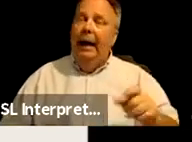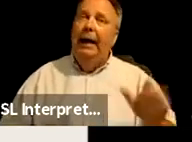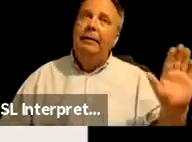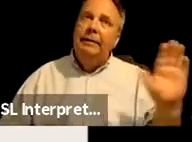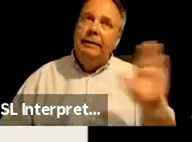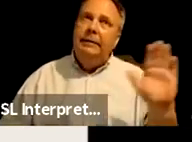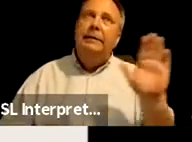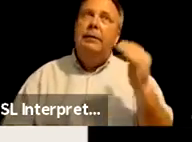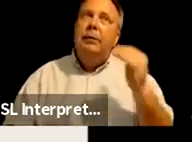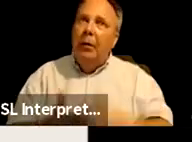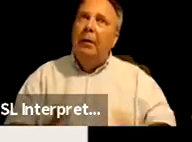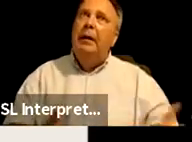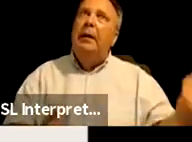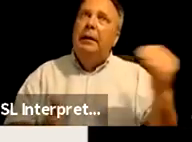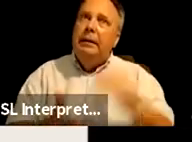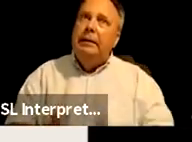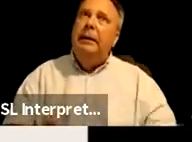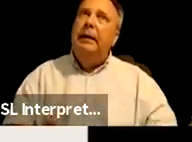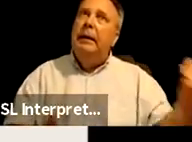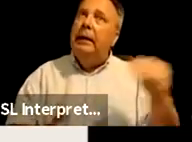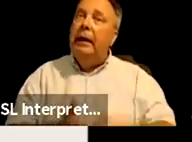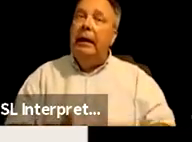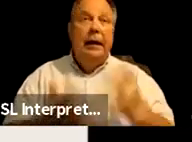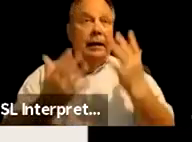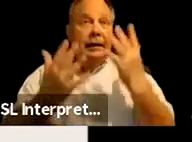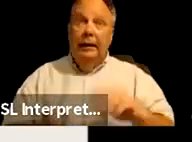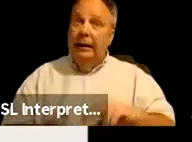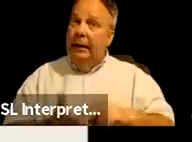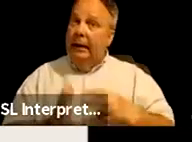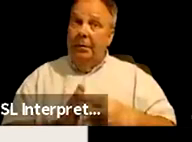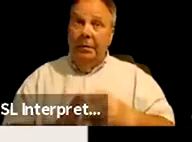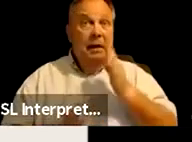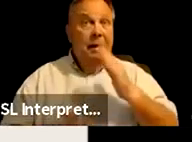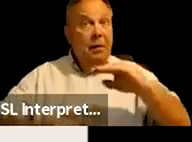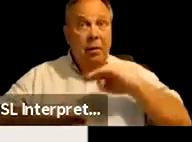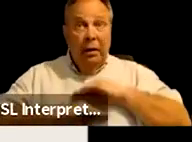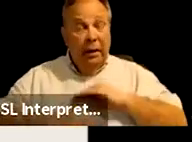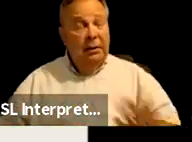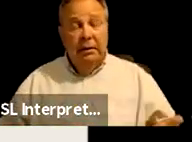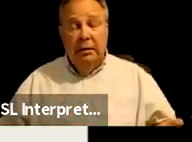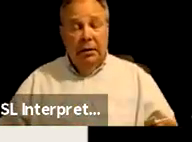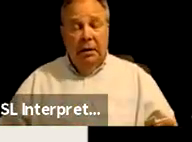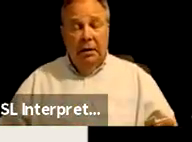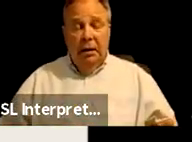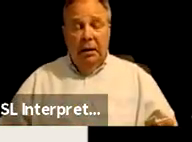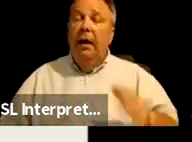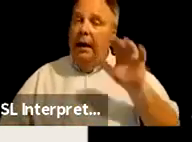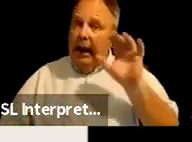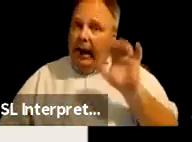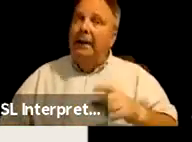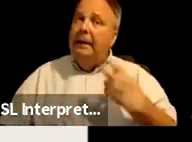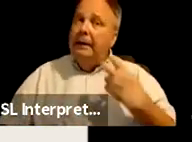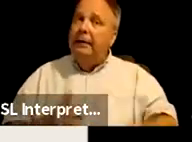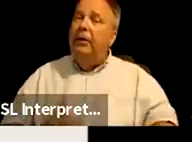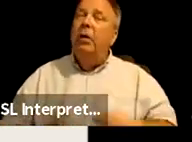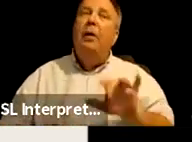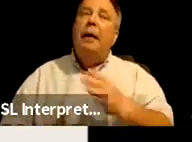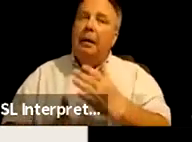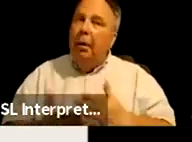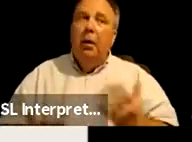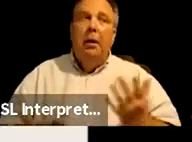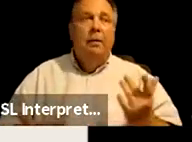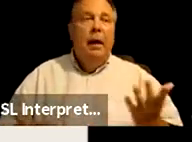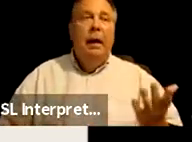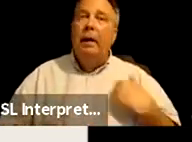say what I need and it sadly doesn't mean that those needs will be met. Um, and that's, that's difficult. That's part of why